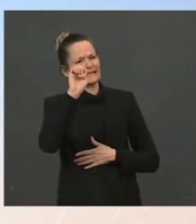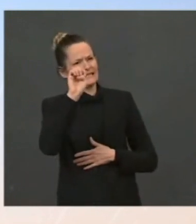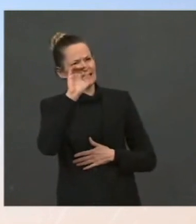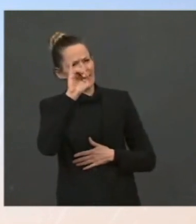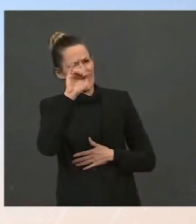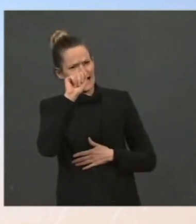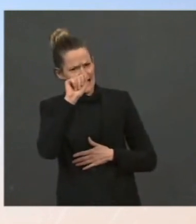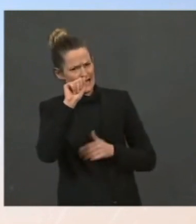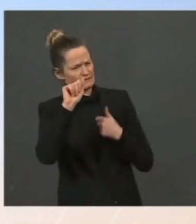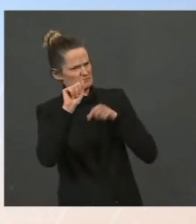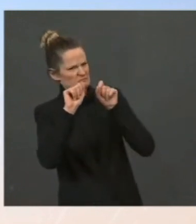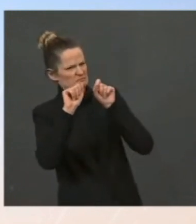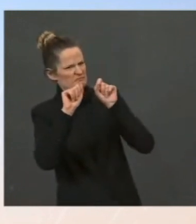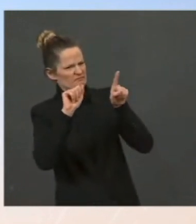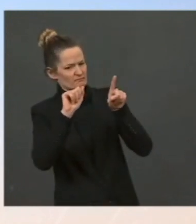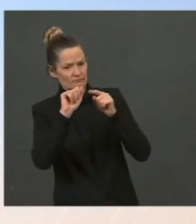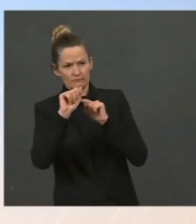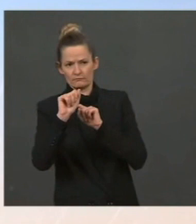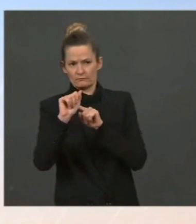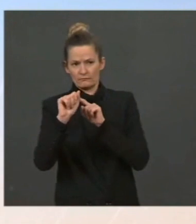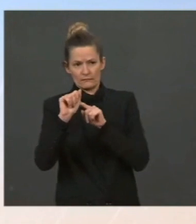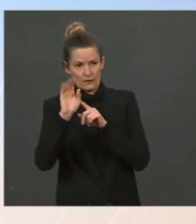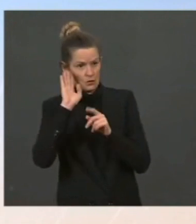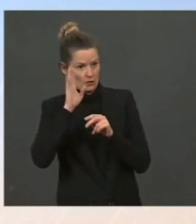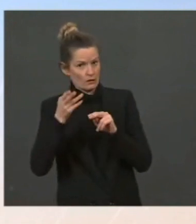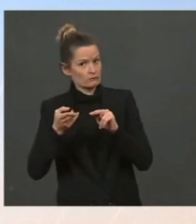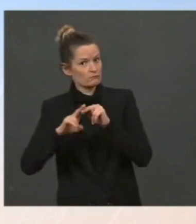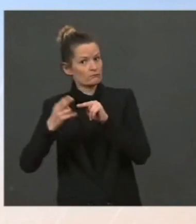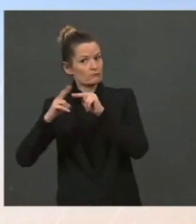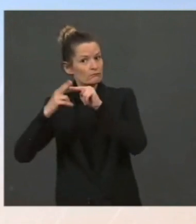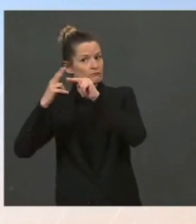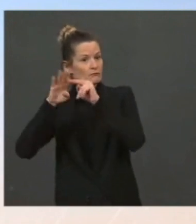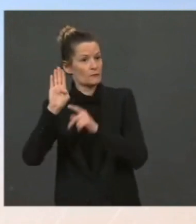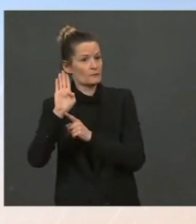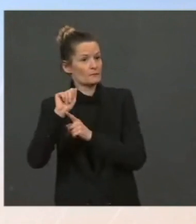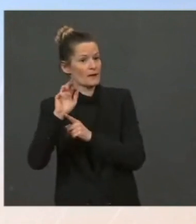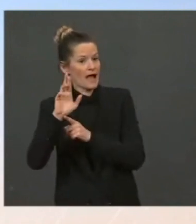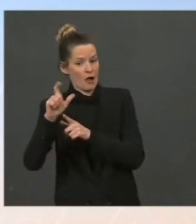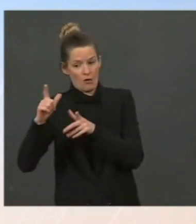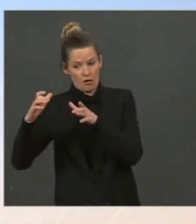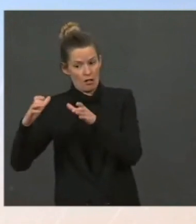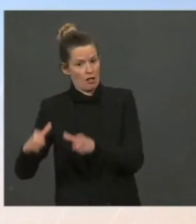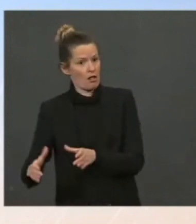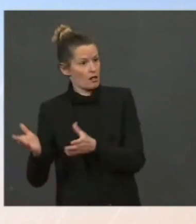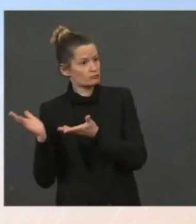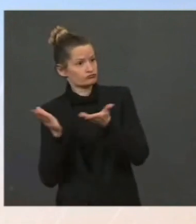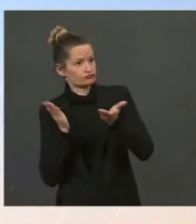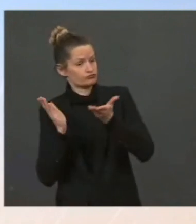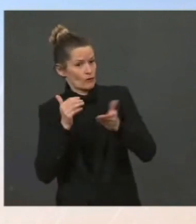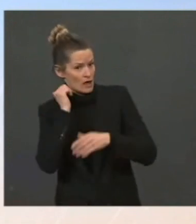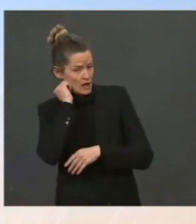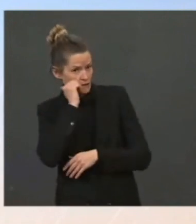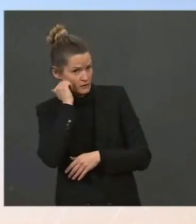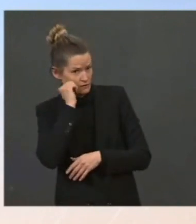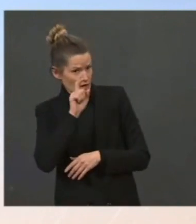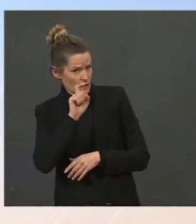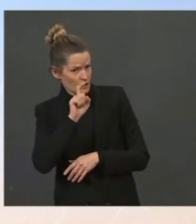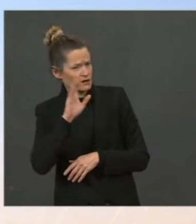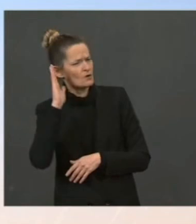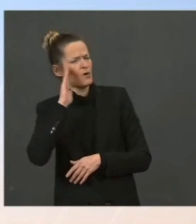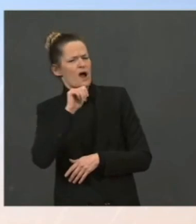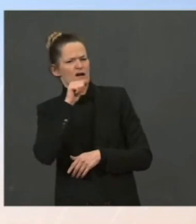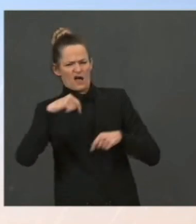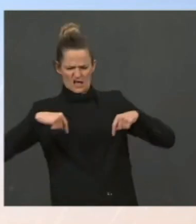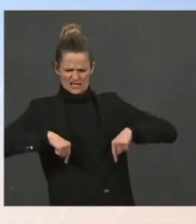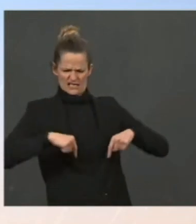oil a day on average. That's down from 12 million in 2019 pre-pandemic. Why hasn't domestic production returned